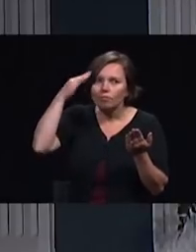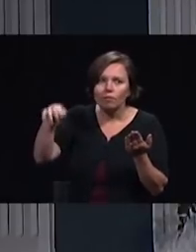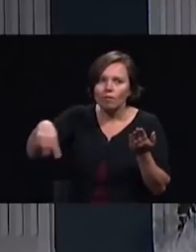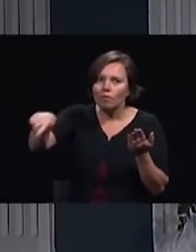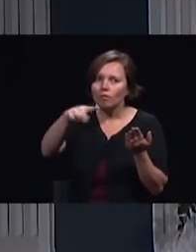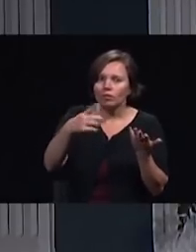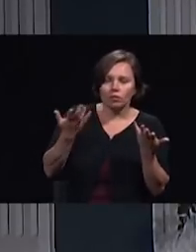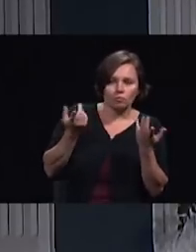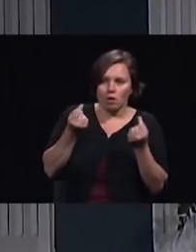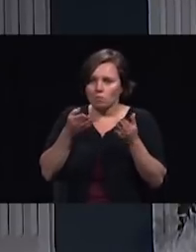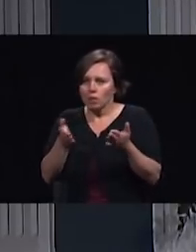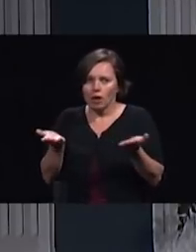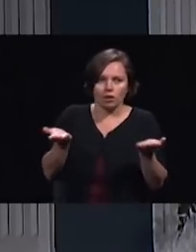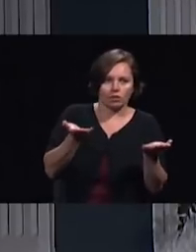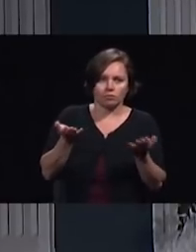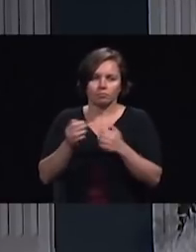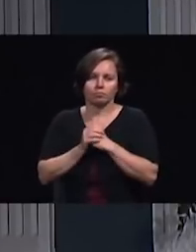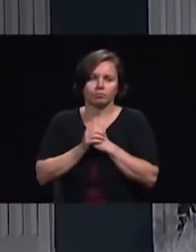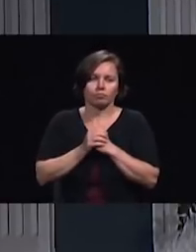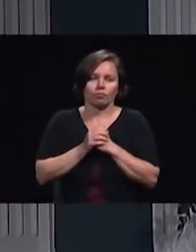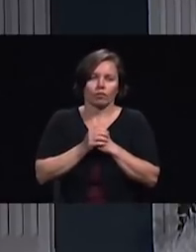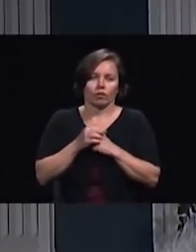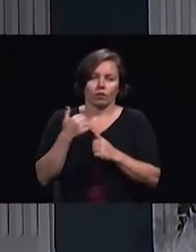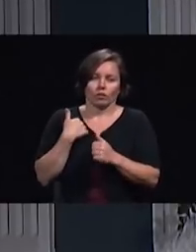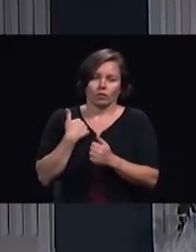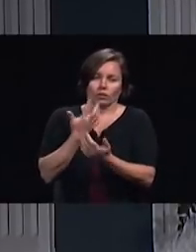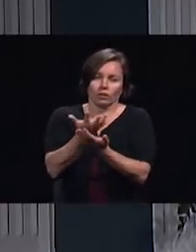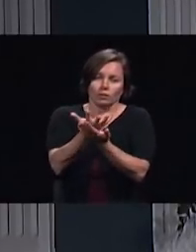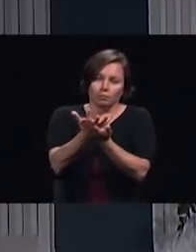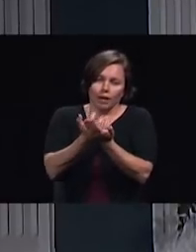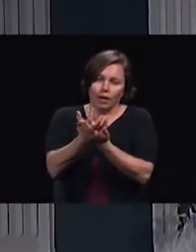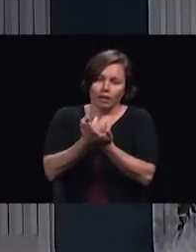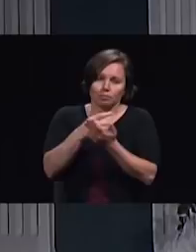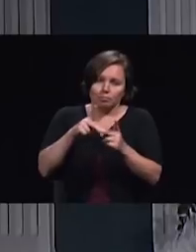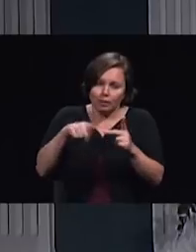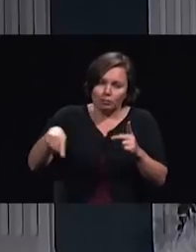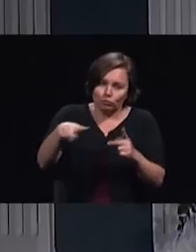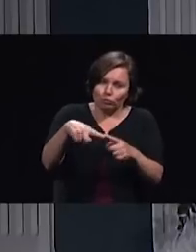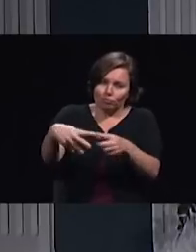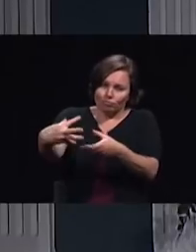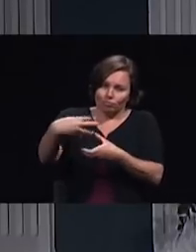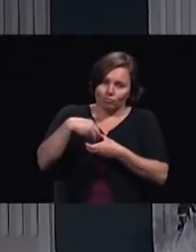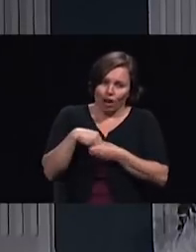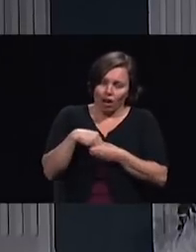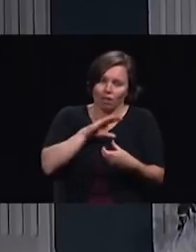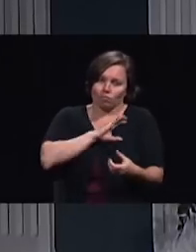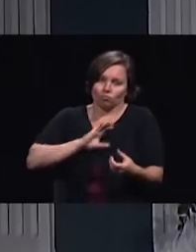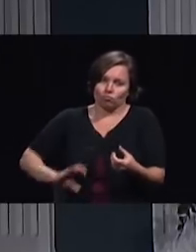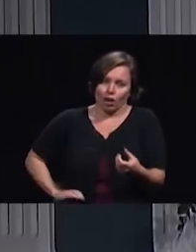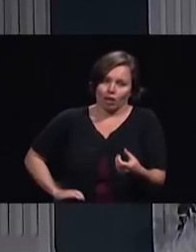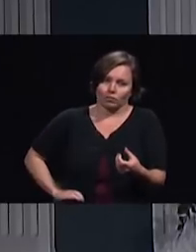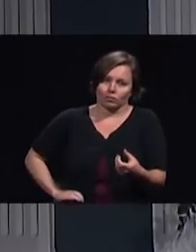that is my appeal to our young people today that we can engage in Christ's mission to the city